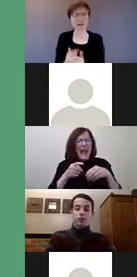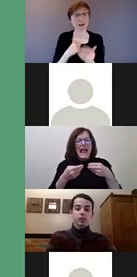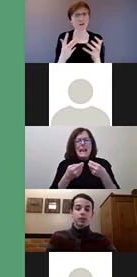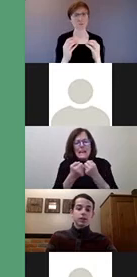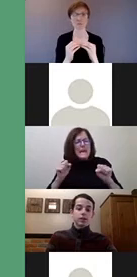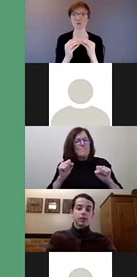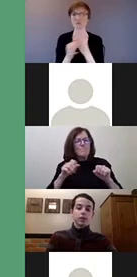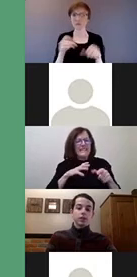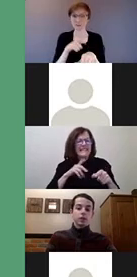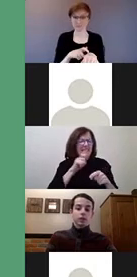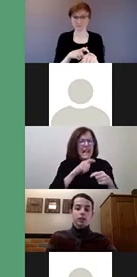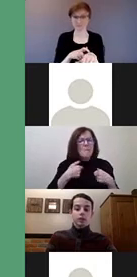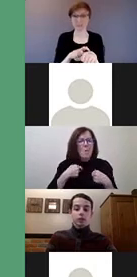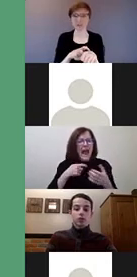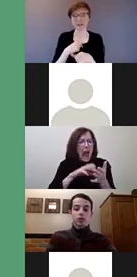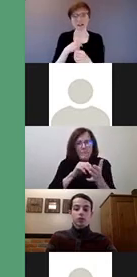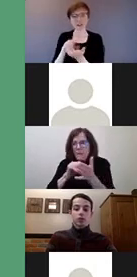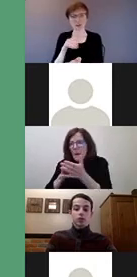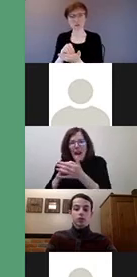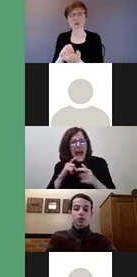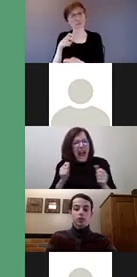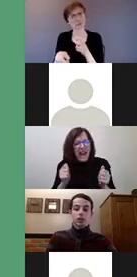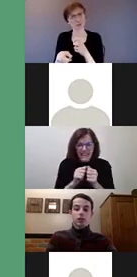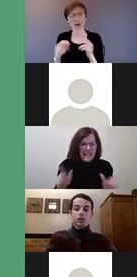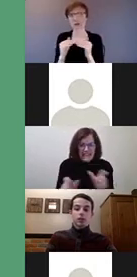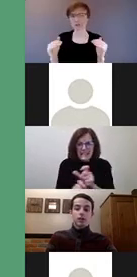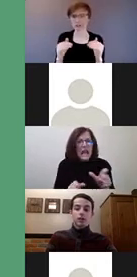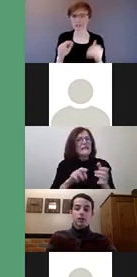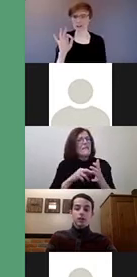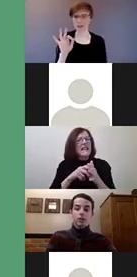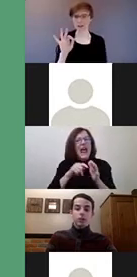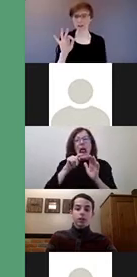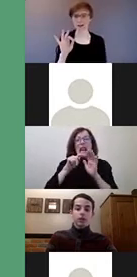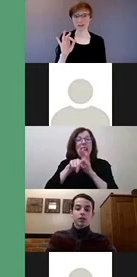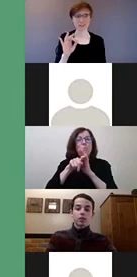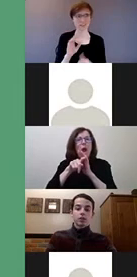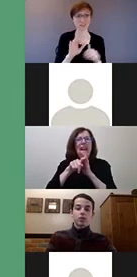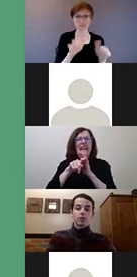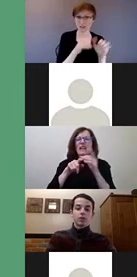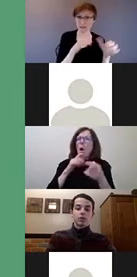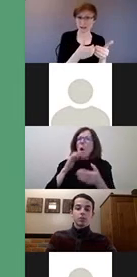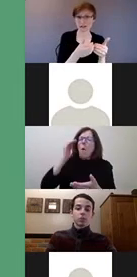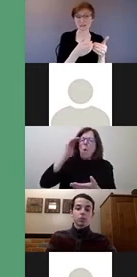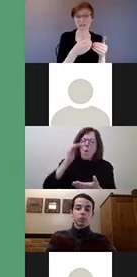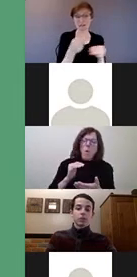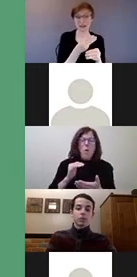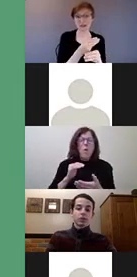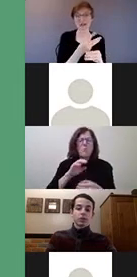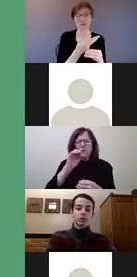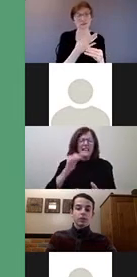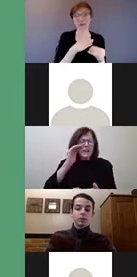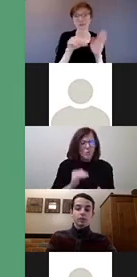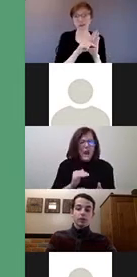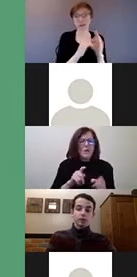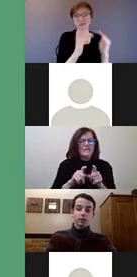with dyslexia. In grade 9, my marks dropped in the harder classes like math, causing me to quit my favorite sport, speech screening,